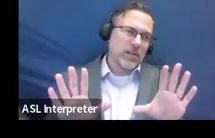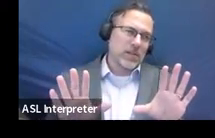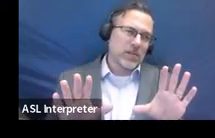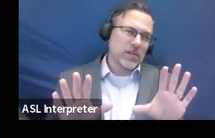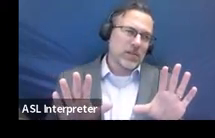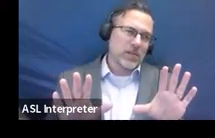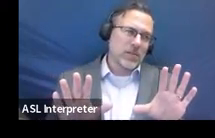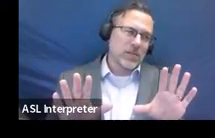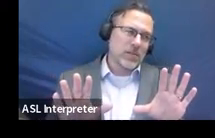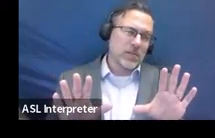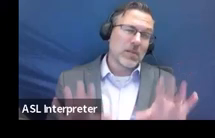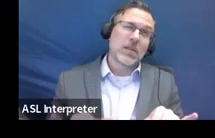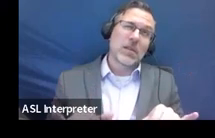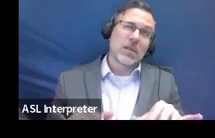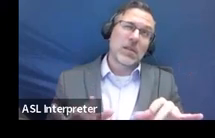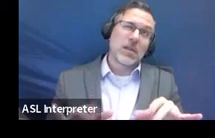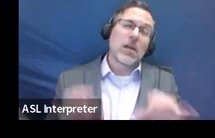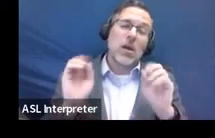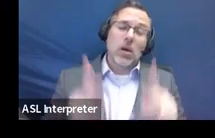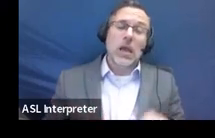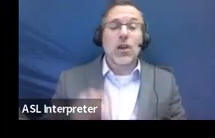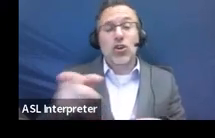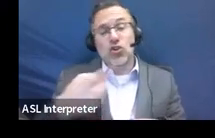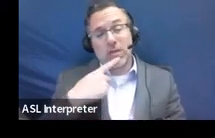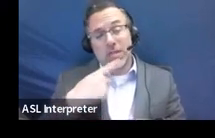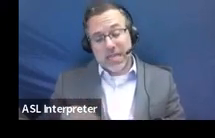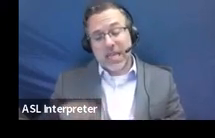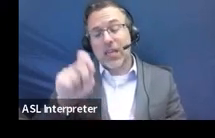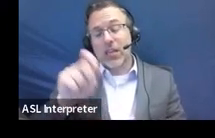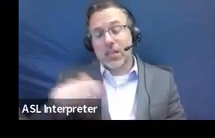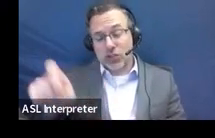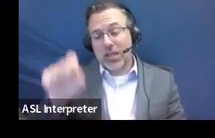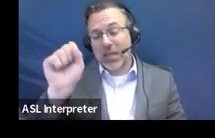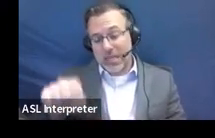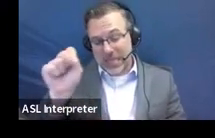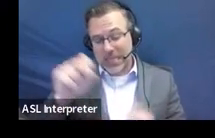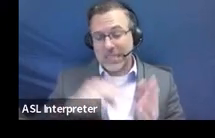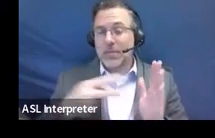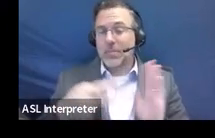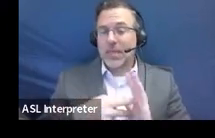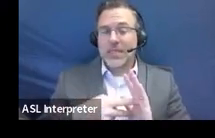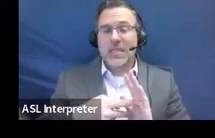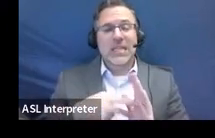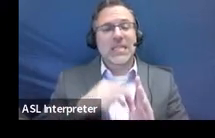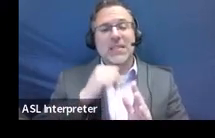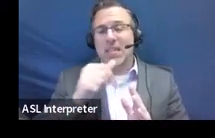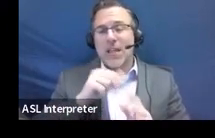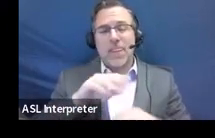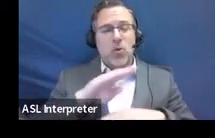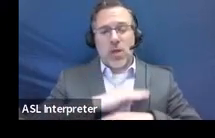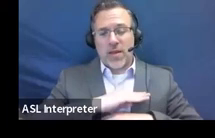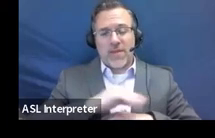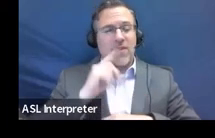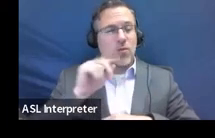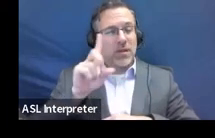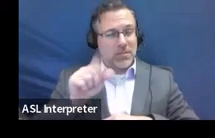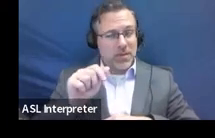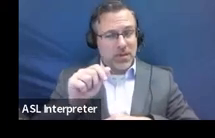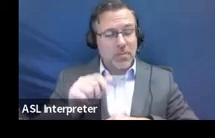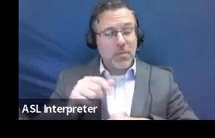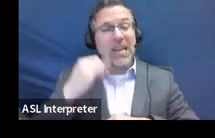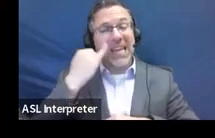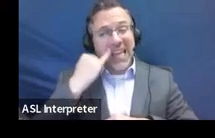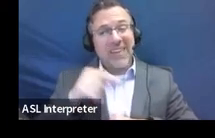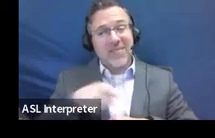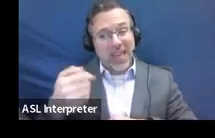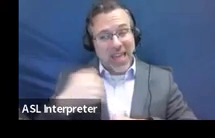no, okay. So, right. If you say yes, then they would not qualify for a specific learning disability on here. But if they do have an emotional